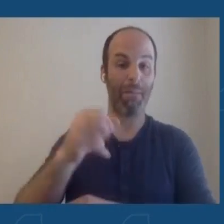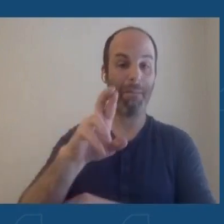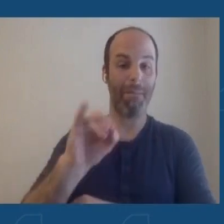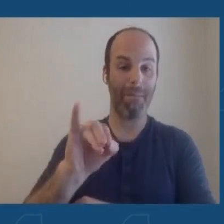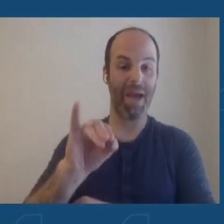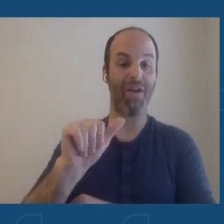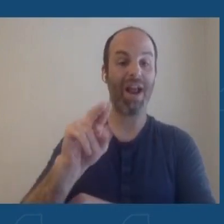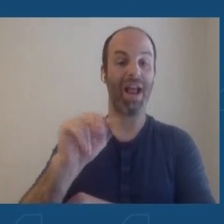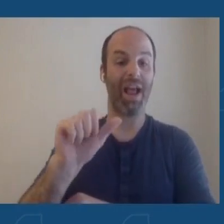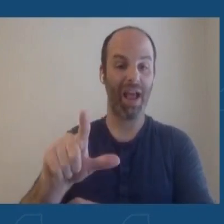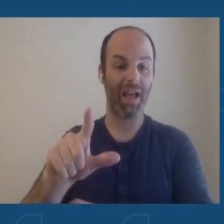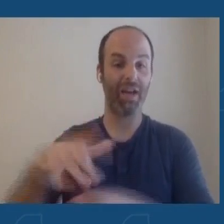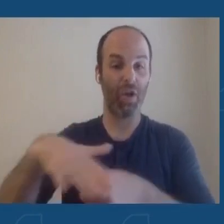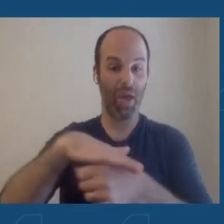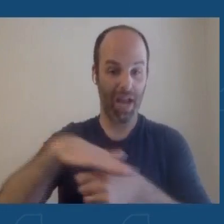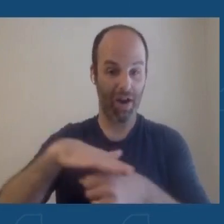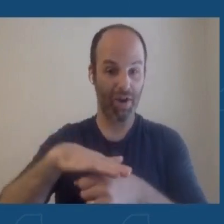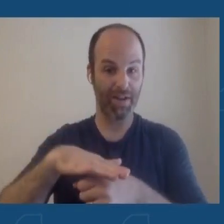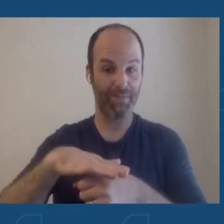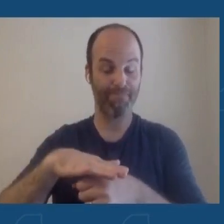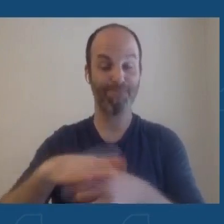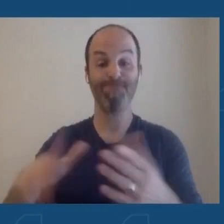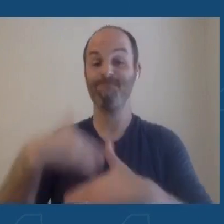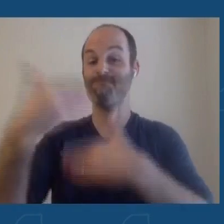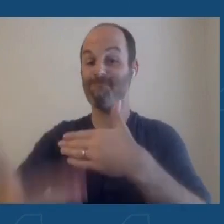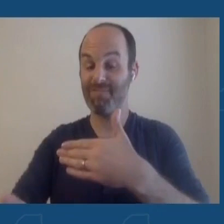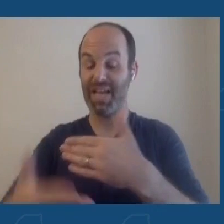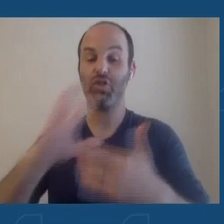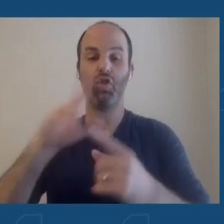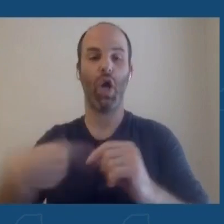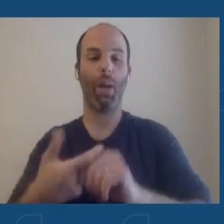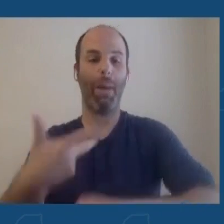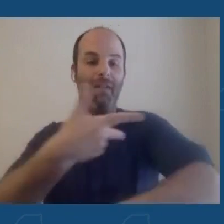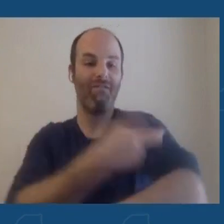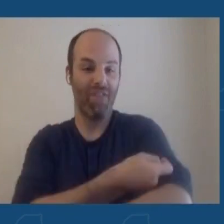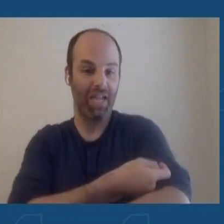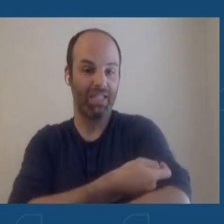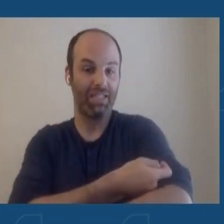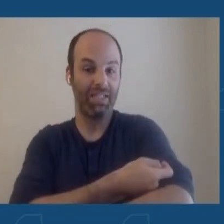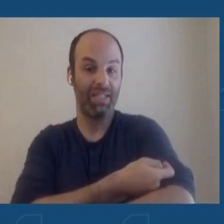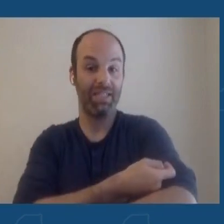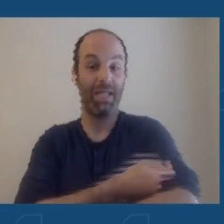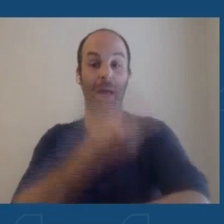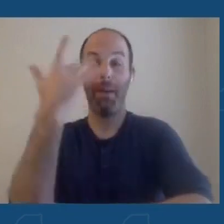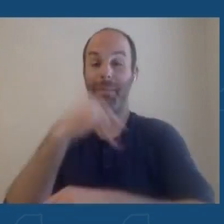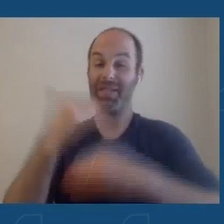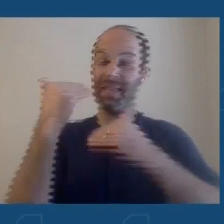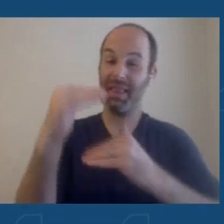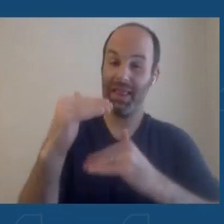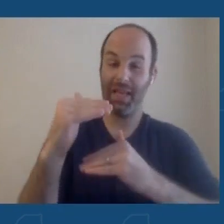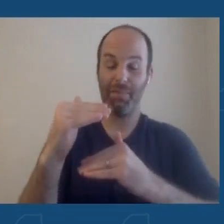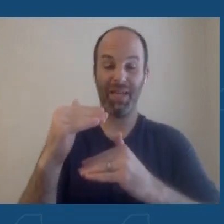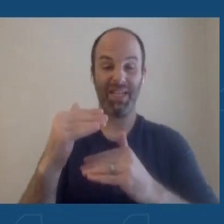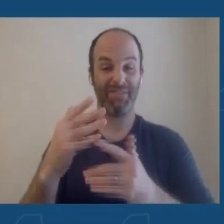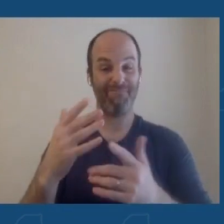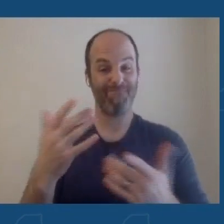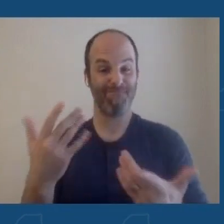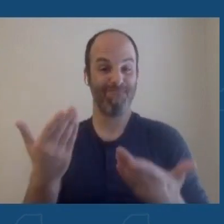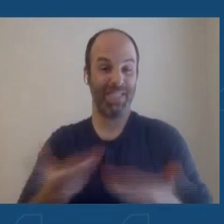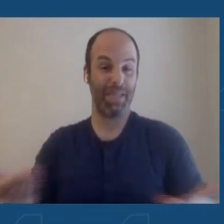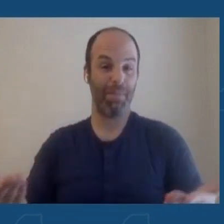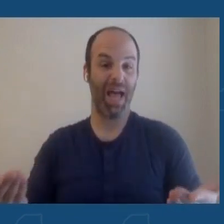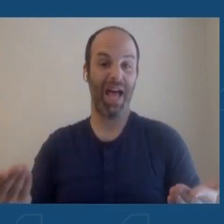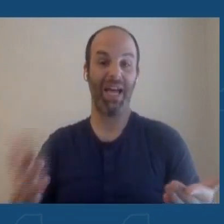The vaccines is the next thing that I'll turn to now. Because of a limited supply, our eligibility